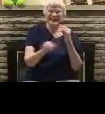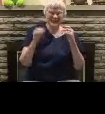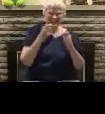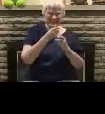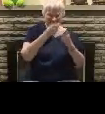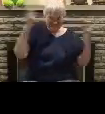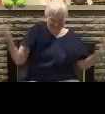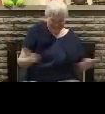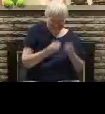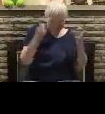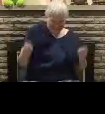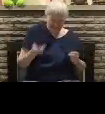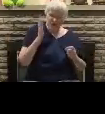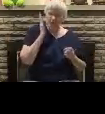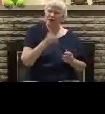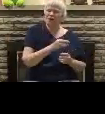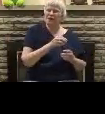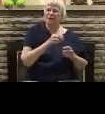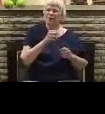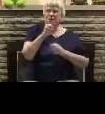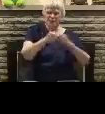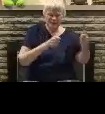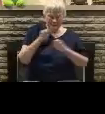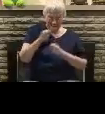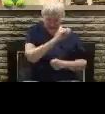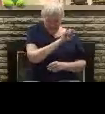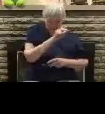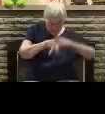hindrance. They can throw their party.